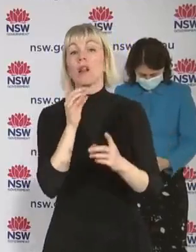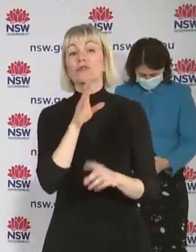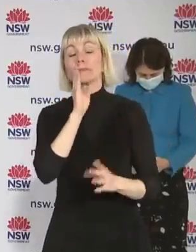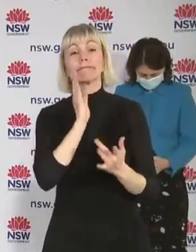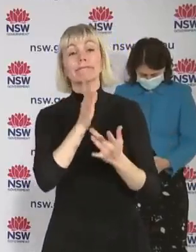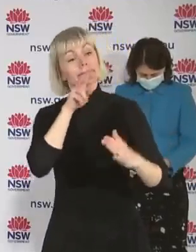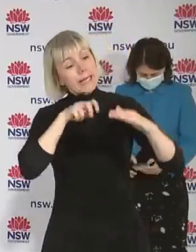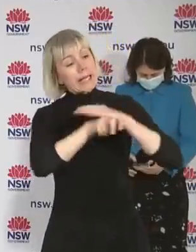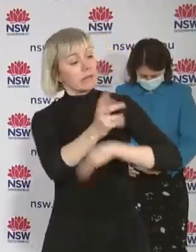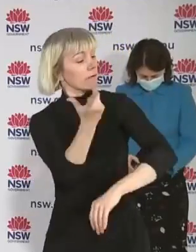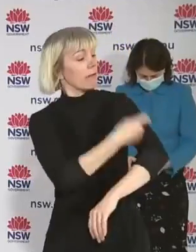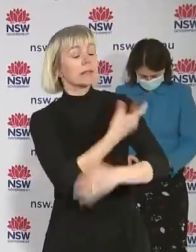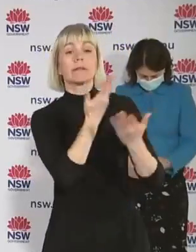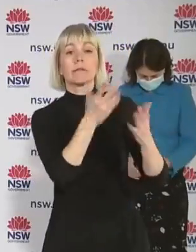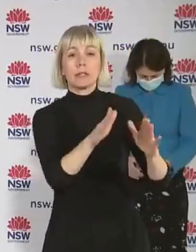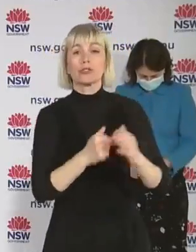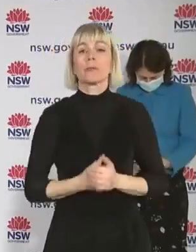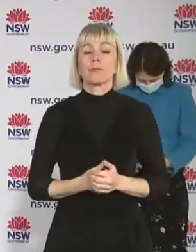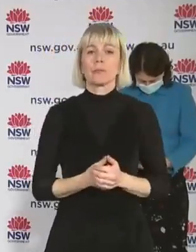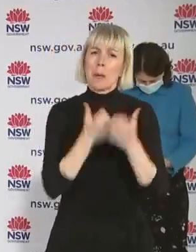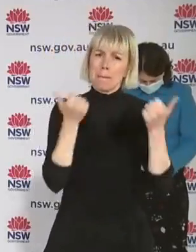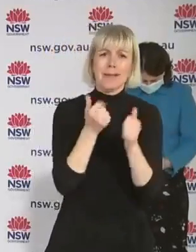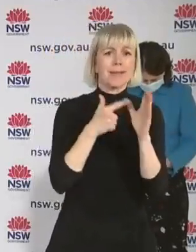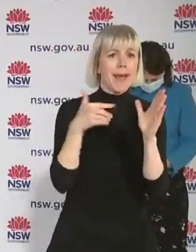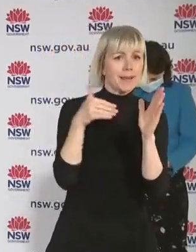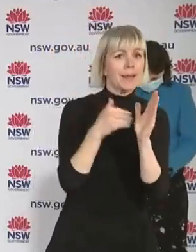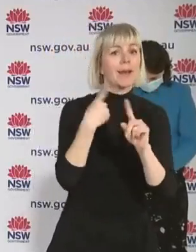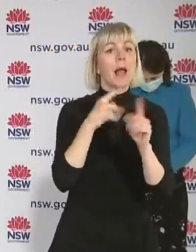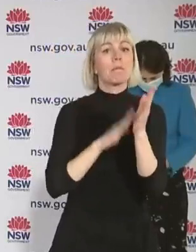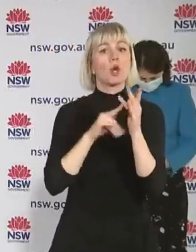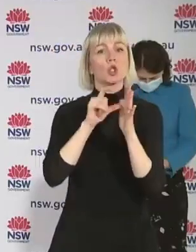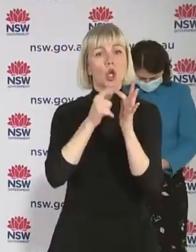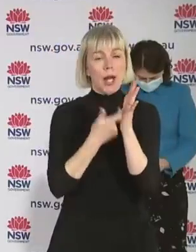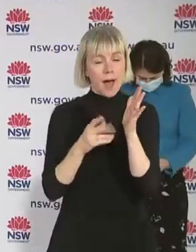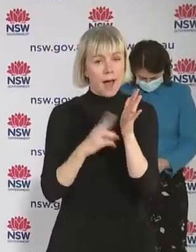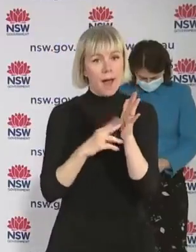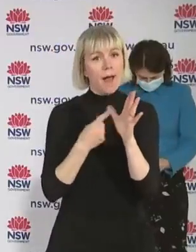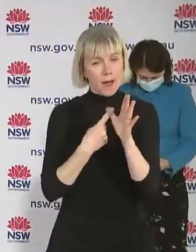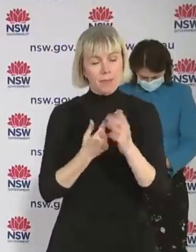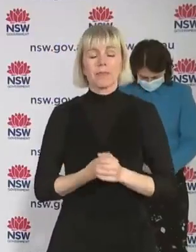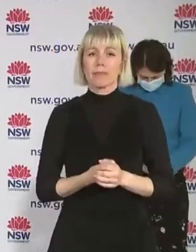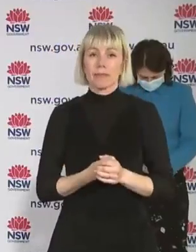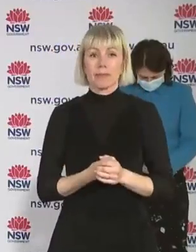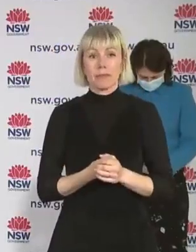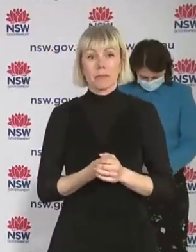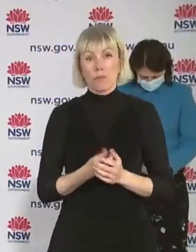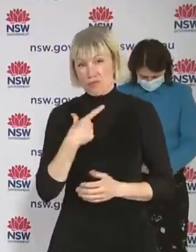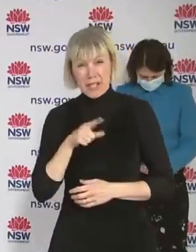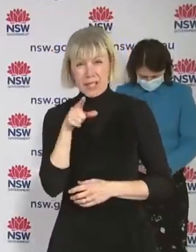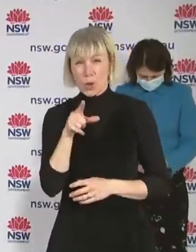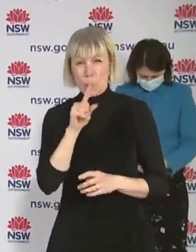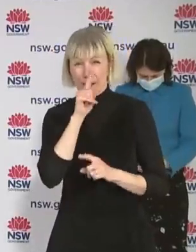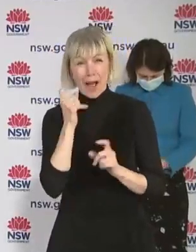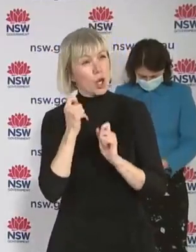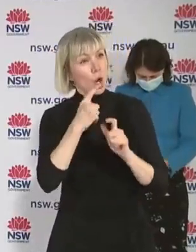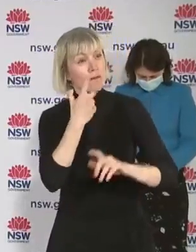the additional Pfizer supply and AstraZeneca in abundance. There is no excuse in regional and rural New South Wales not to get vaccinated. So again, my call out